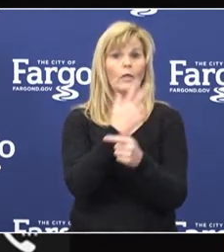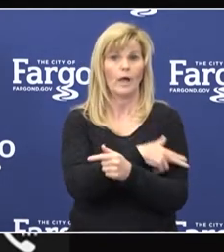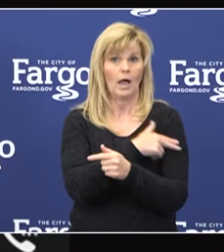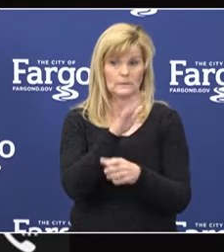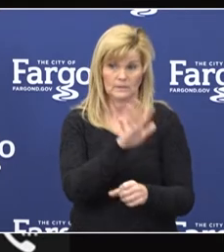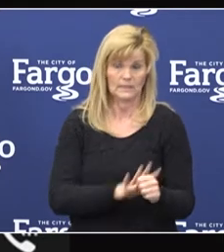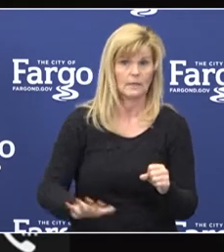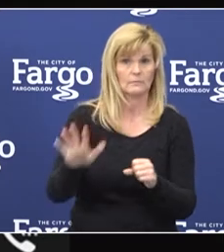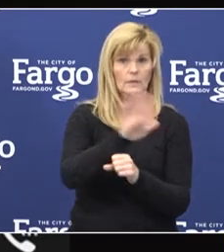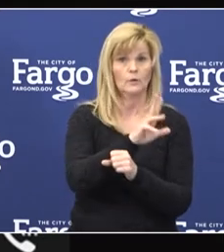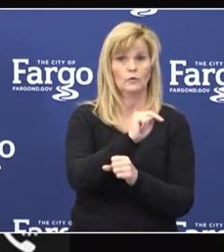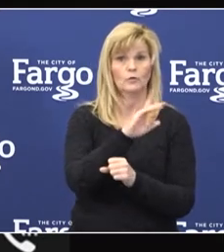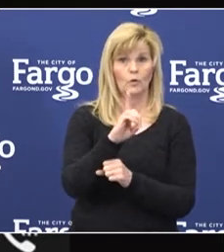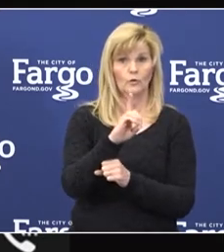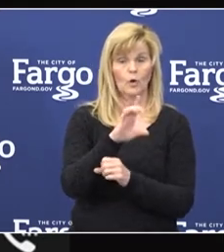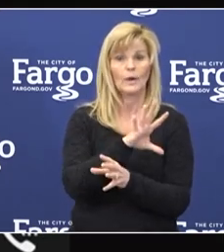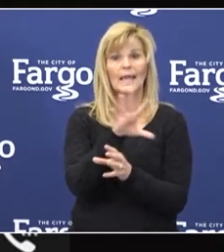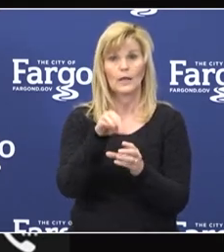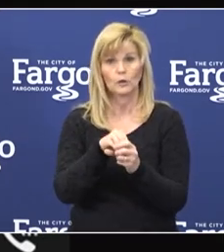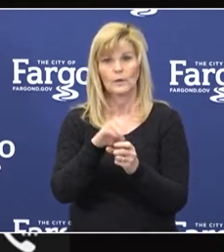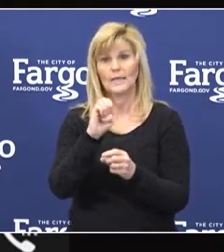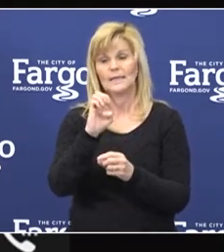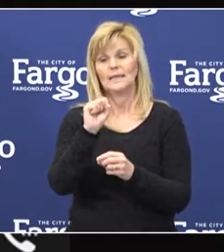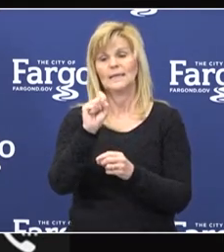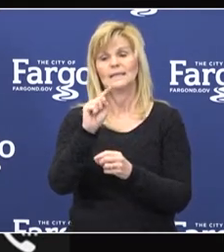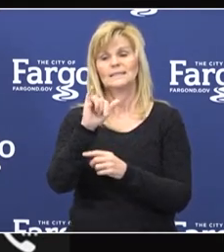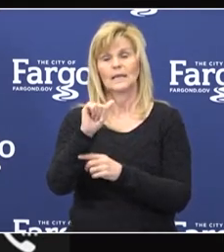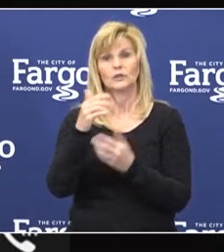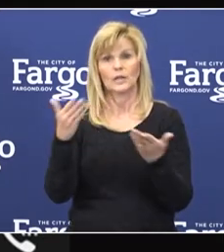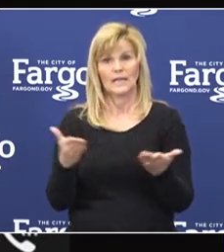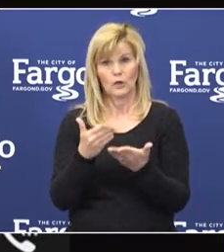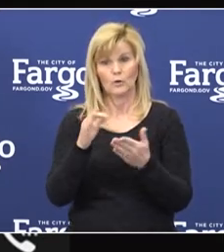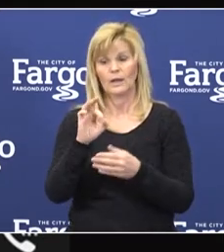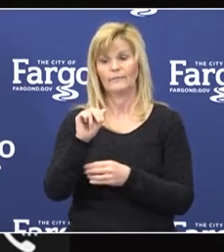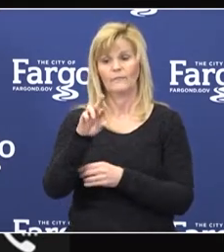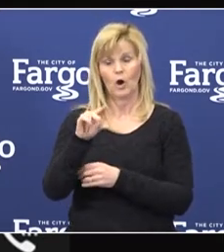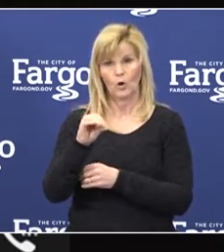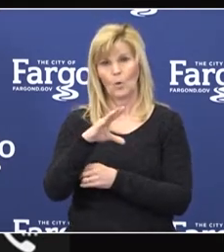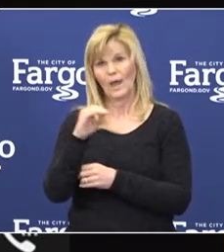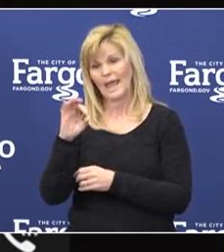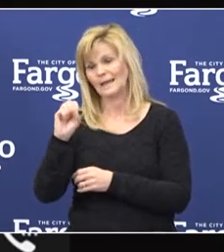North Dakota, including Essentia here in Fargo and Sanford here in Fargo.